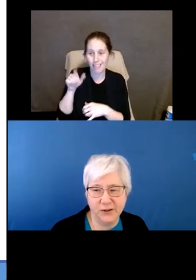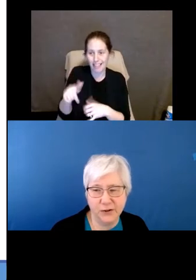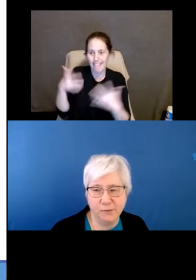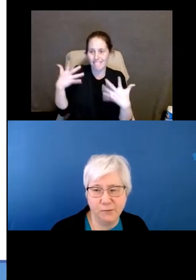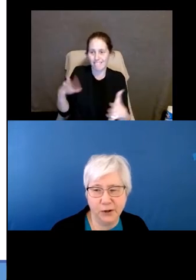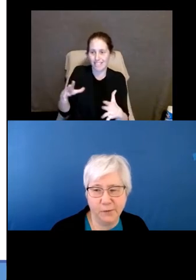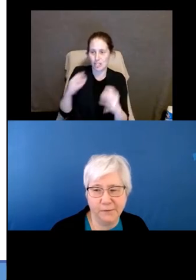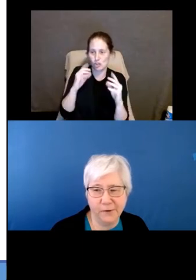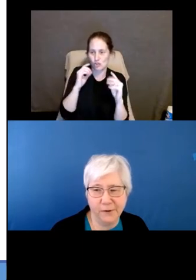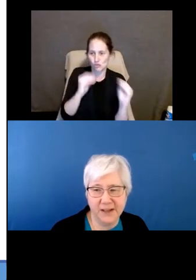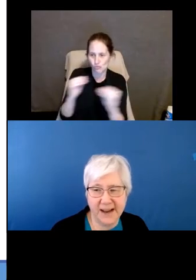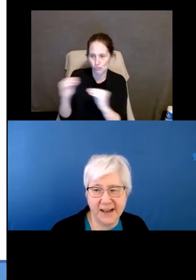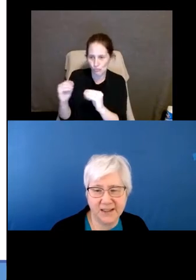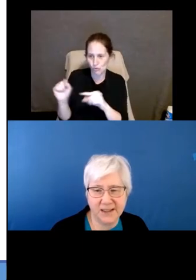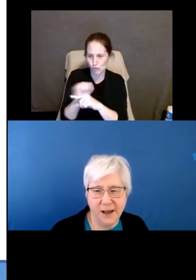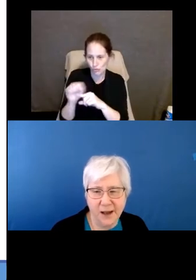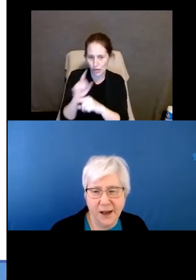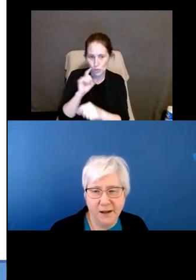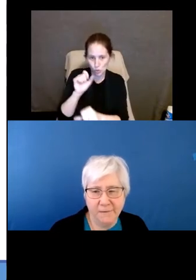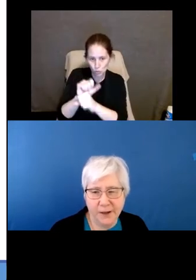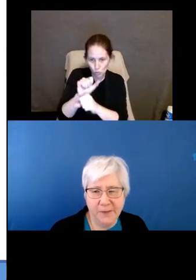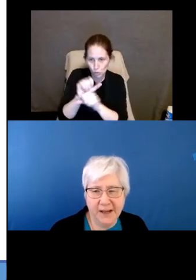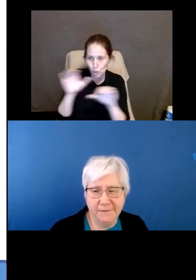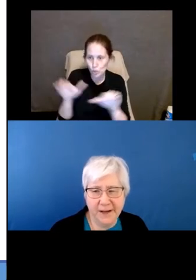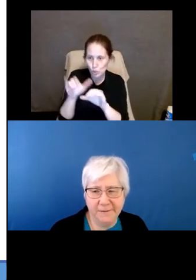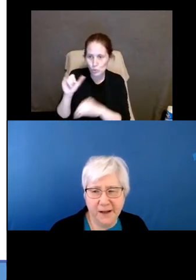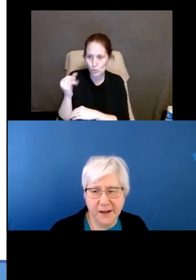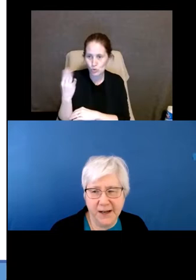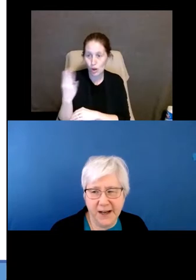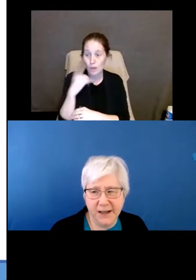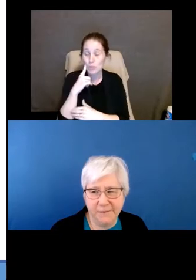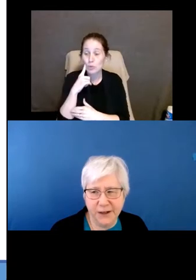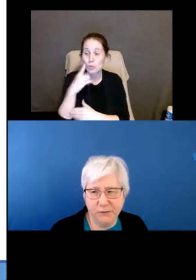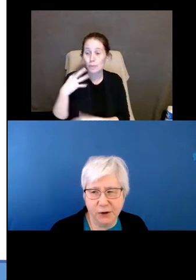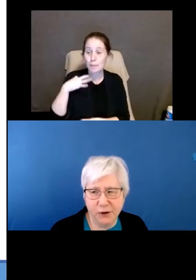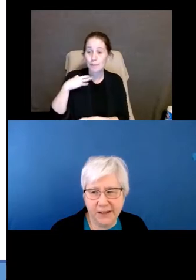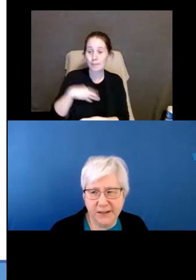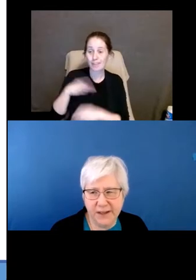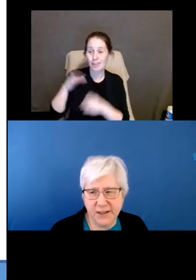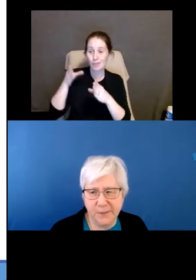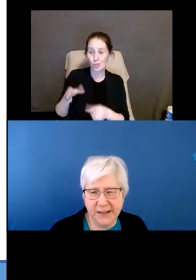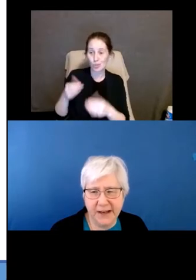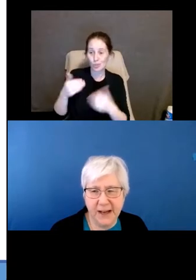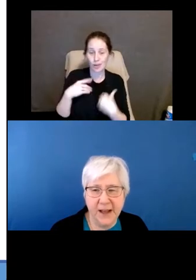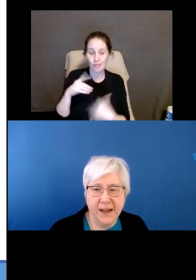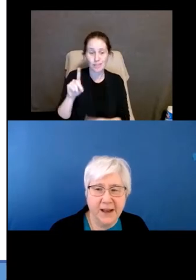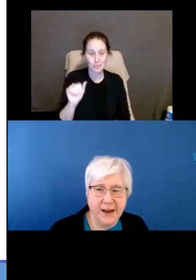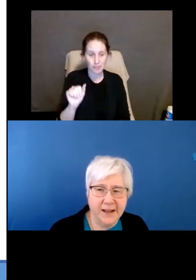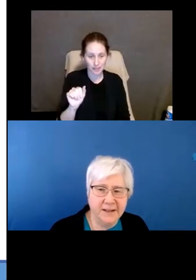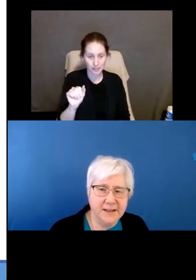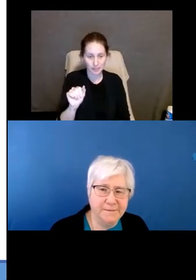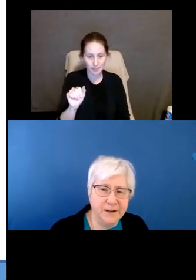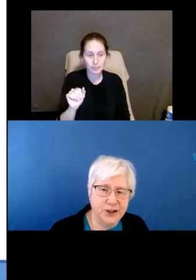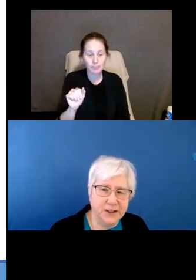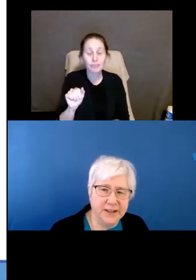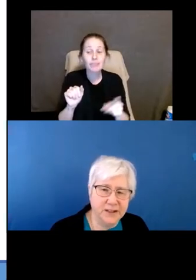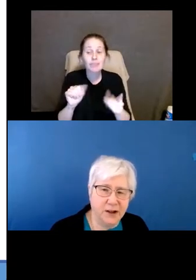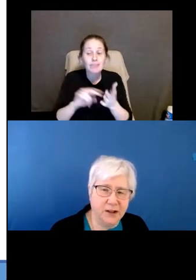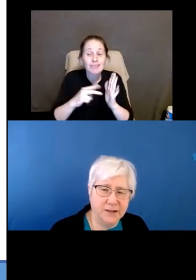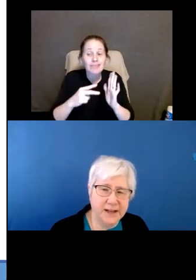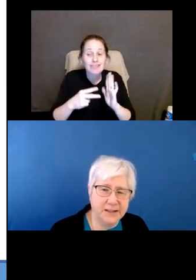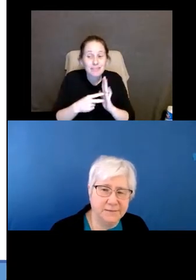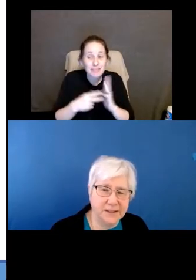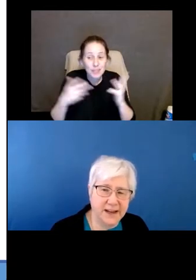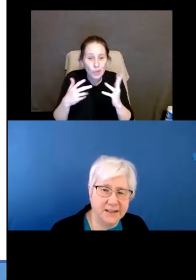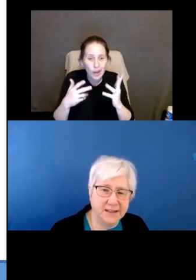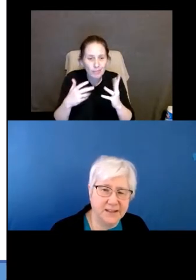to do work or perform tasks for the benefit of an individual with a disability. And the definition lists